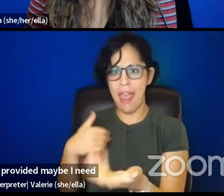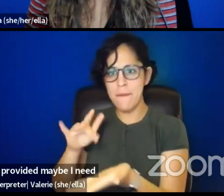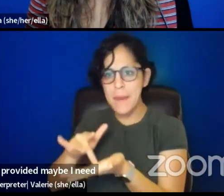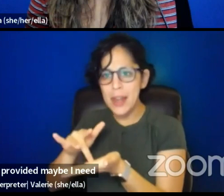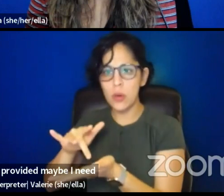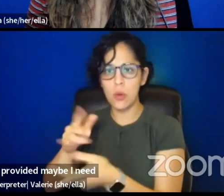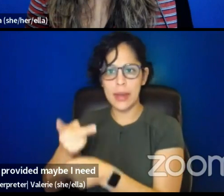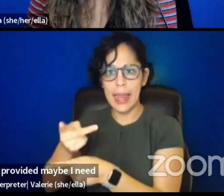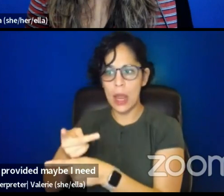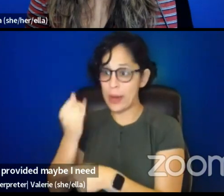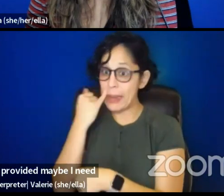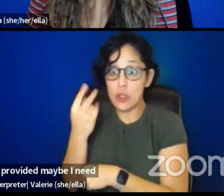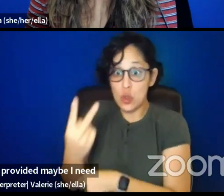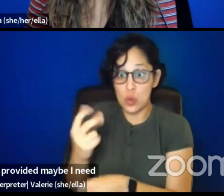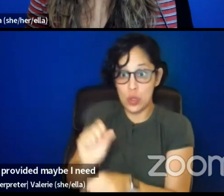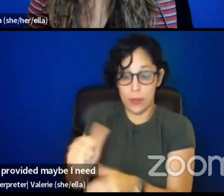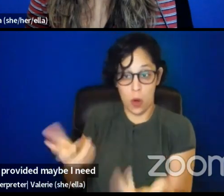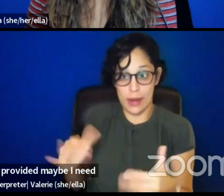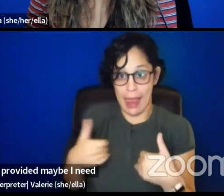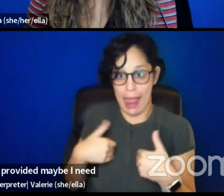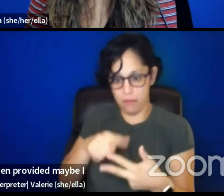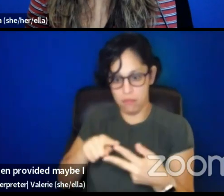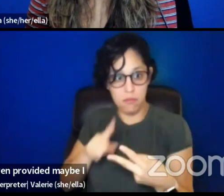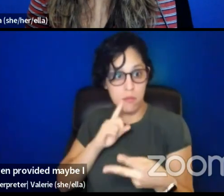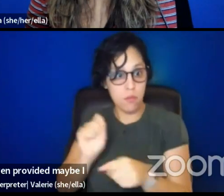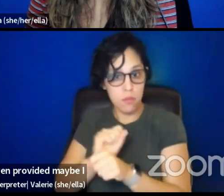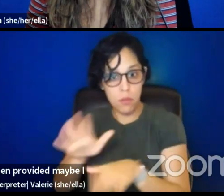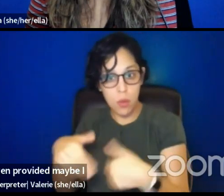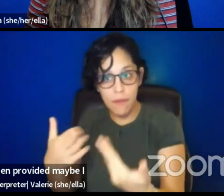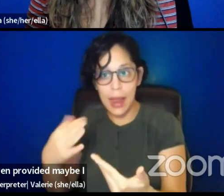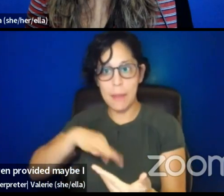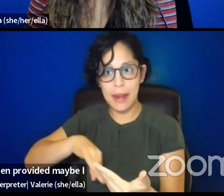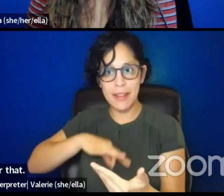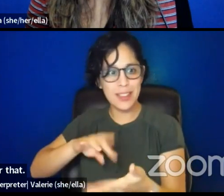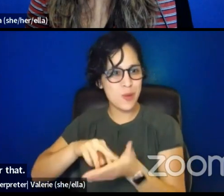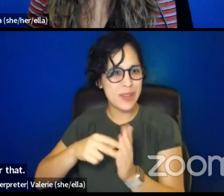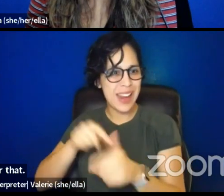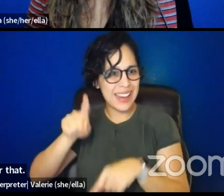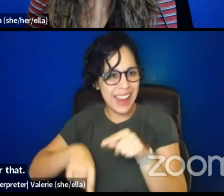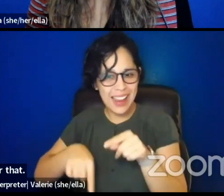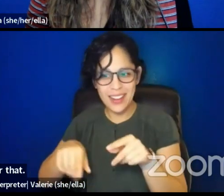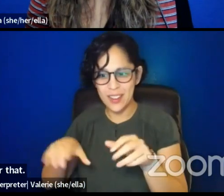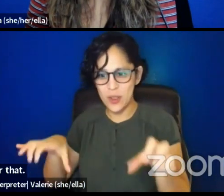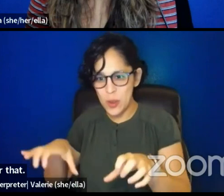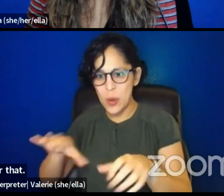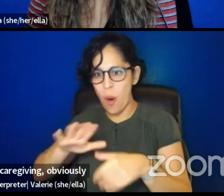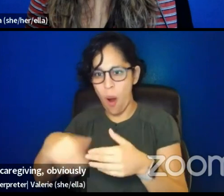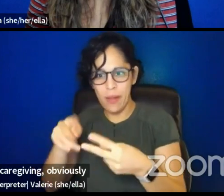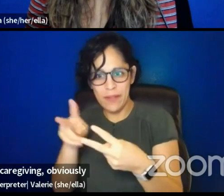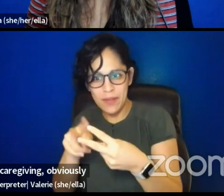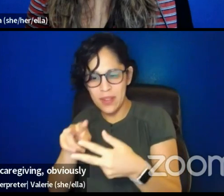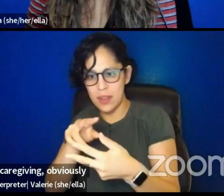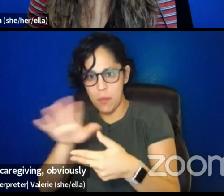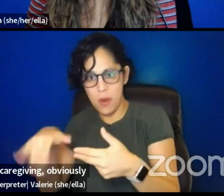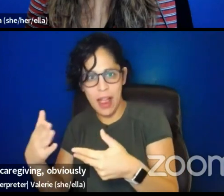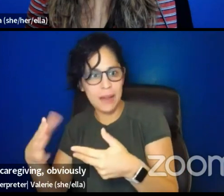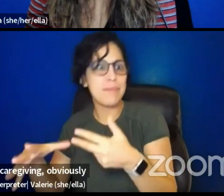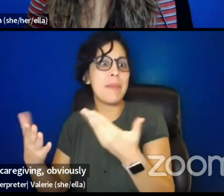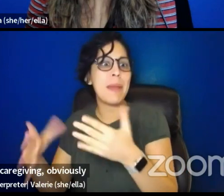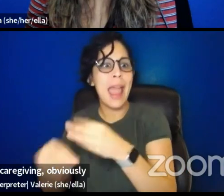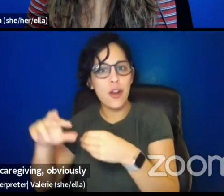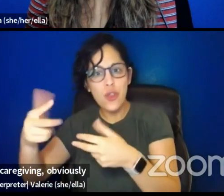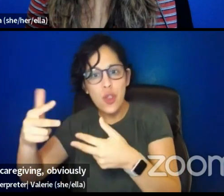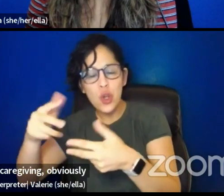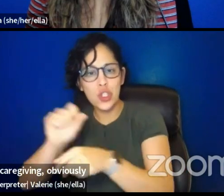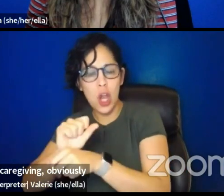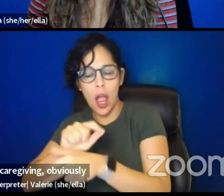third job for that. So, um, I can't do any of that without caregiving obviously. And, and then there's access to caregiving